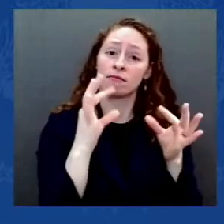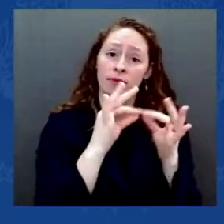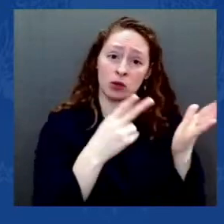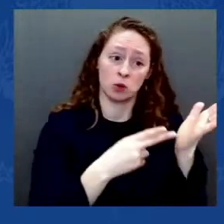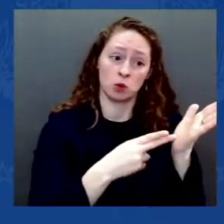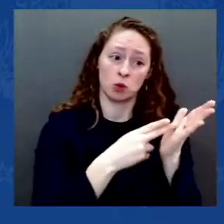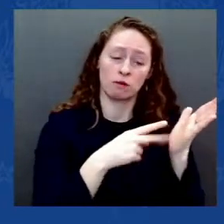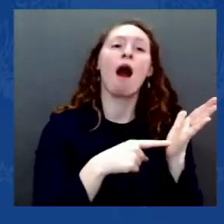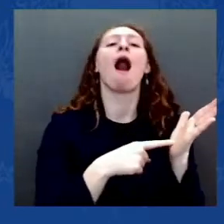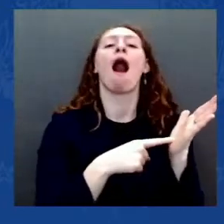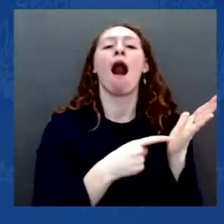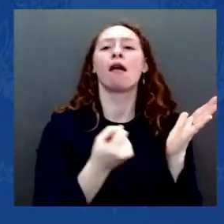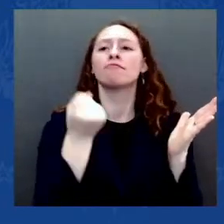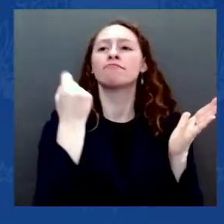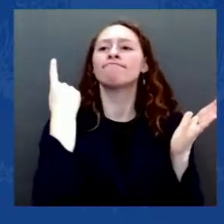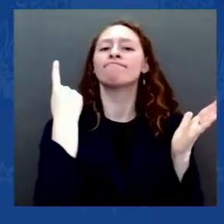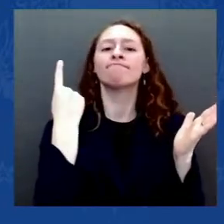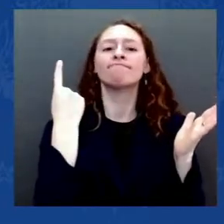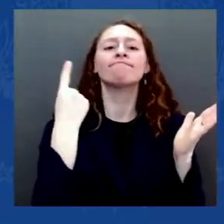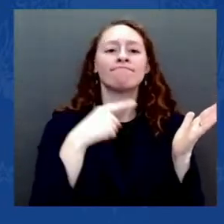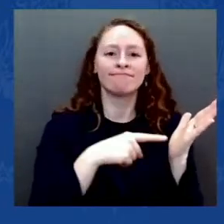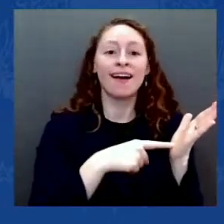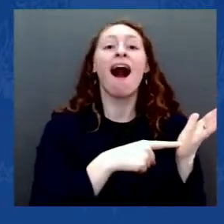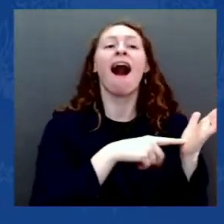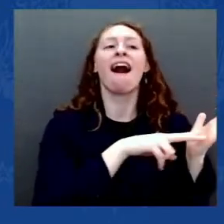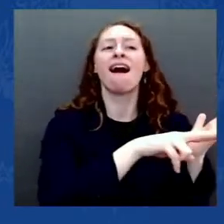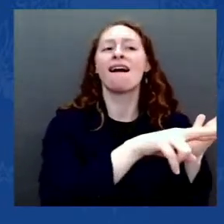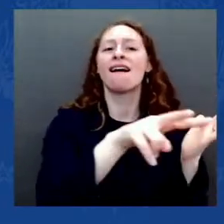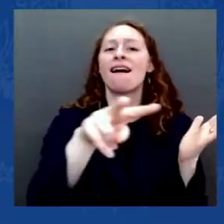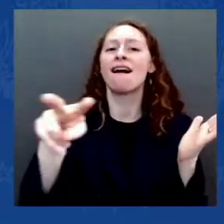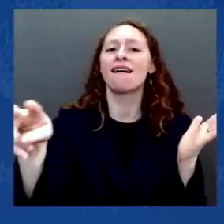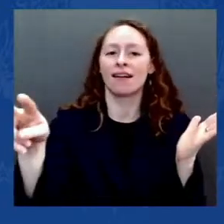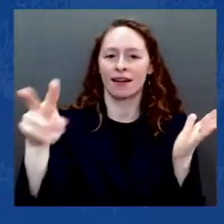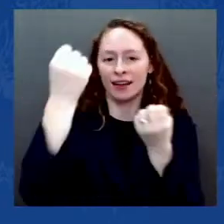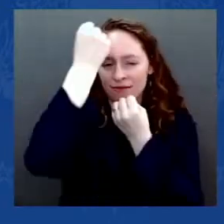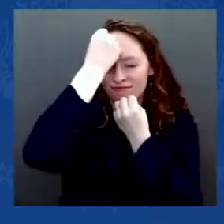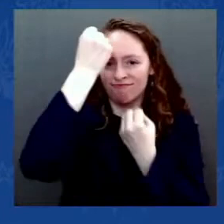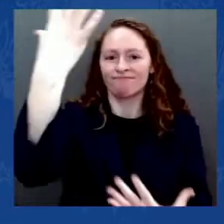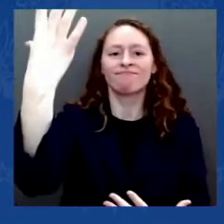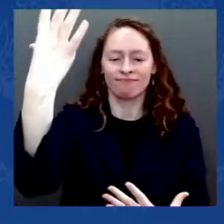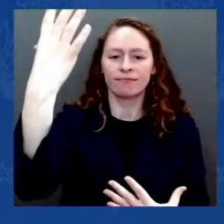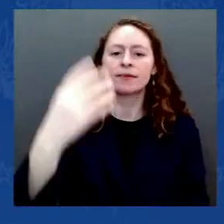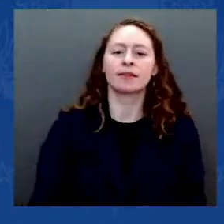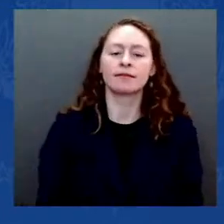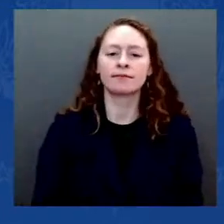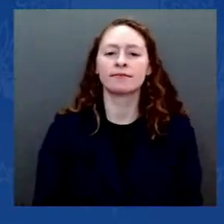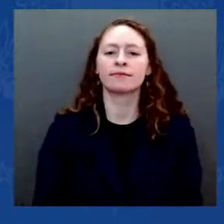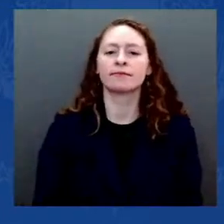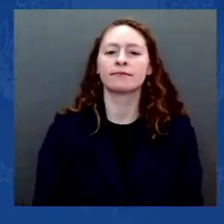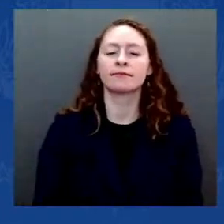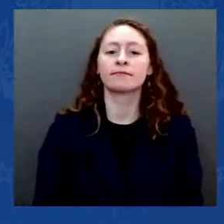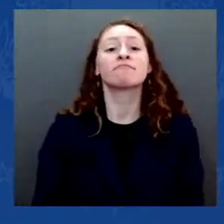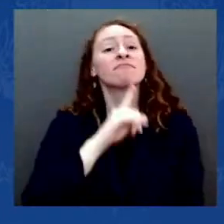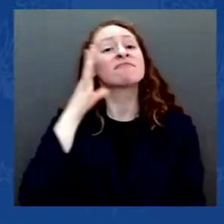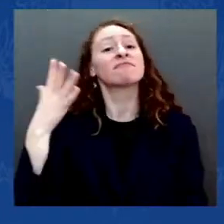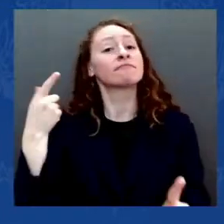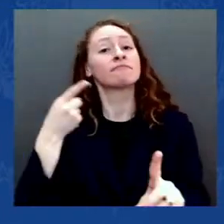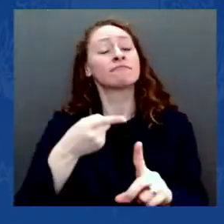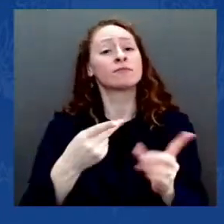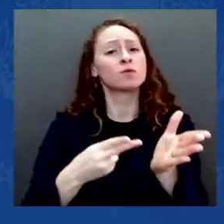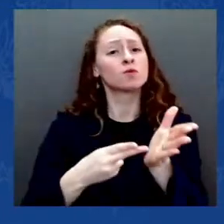the truth. Well, here is the God's truth about January 6, 2021.